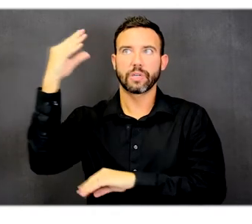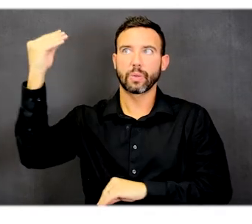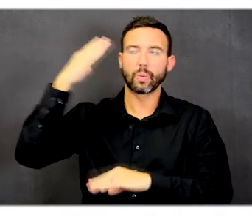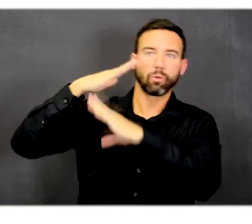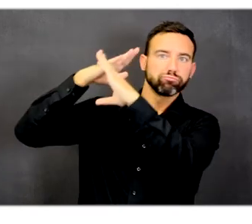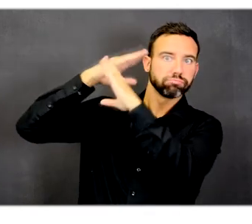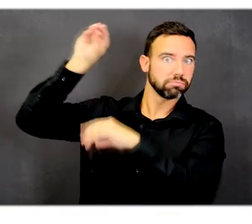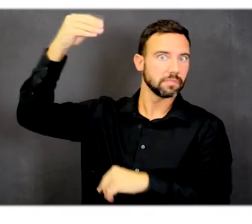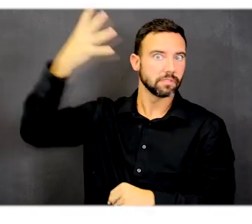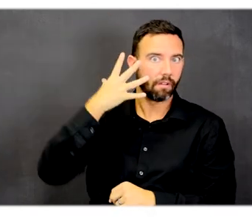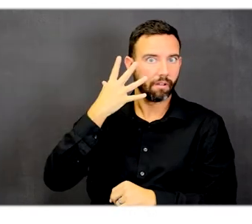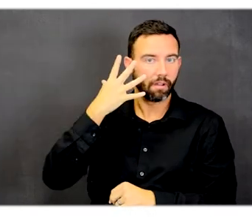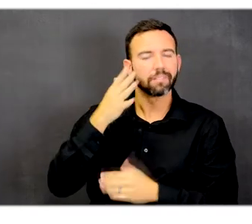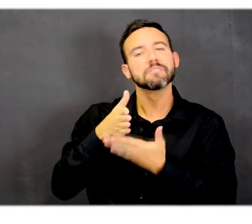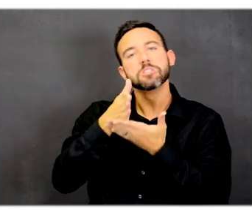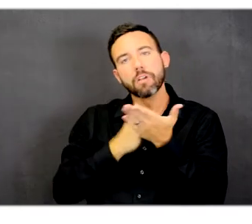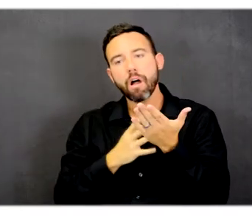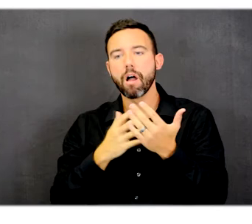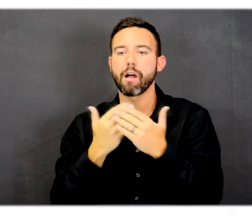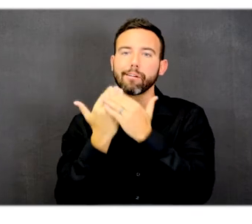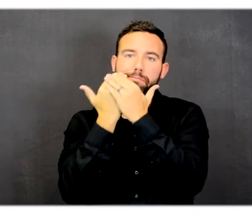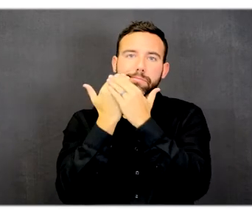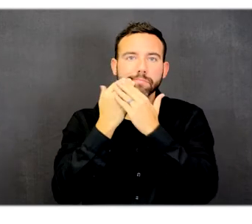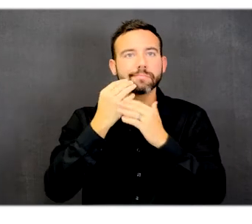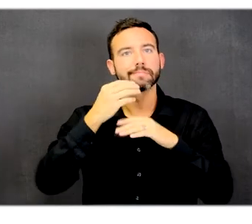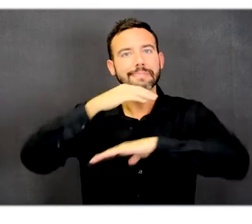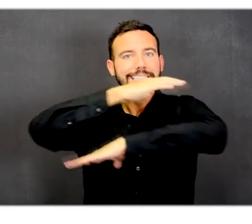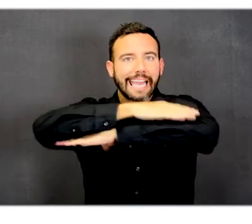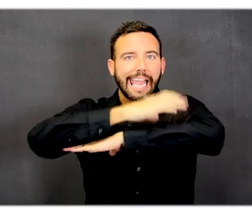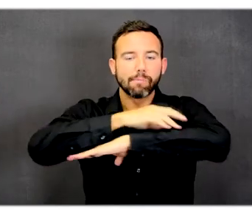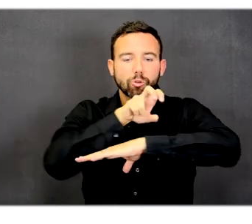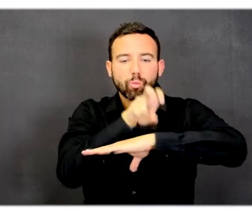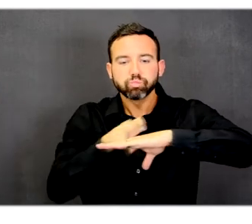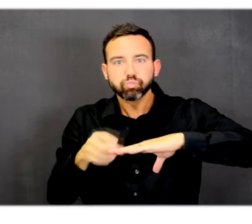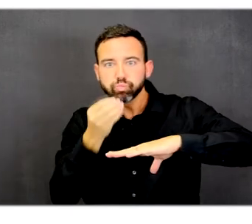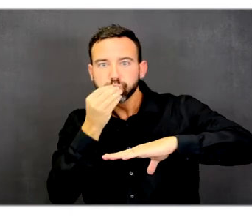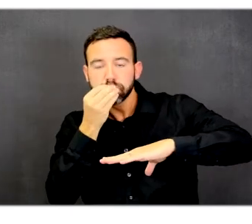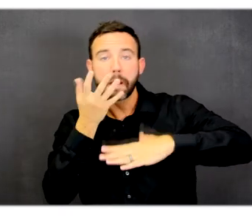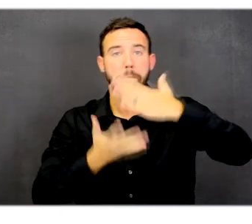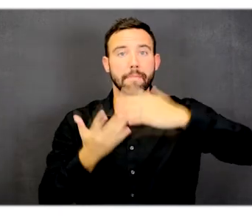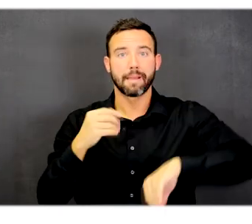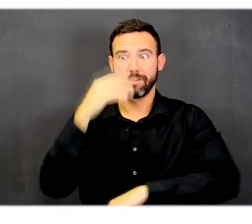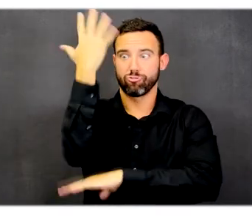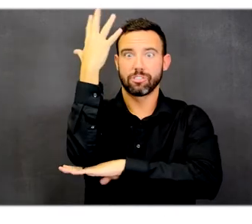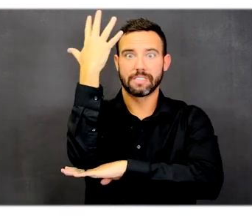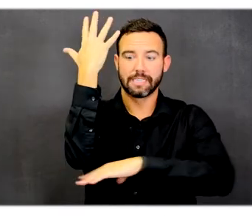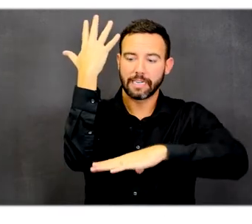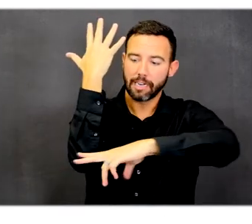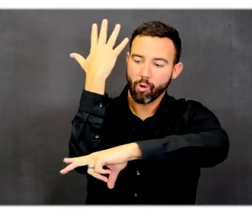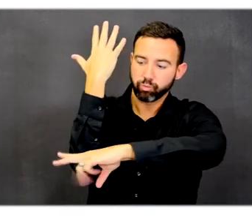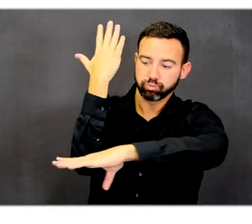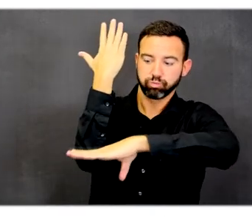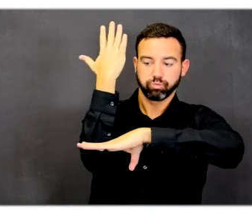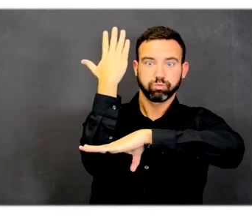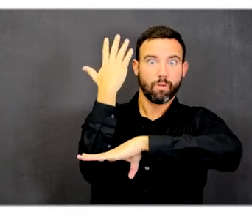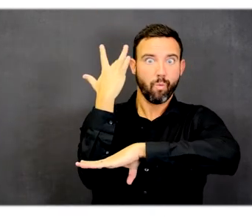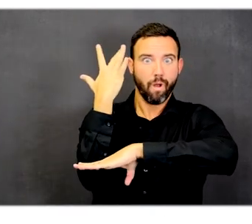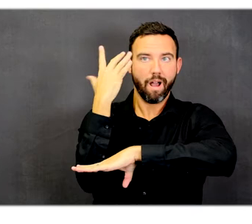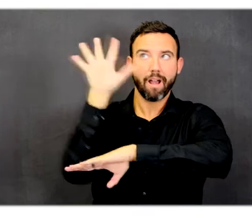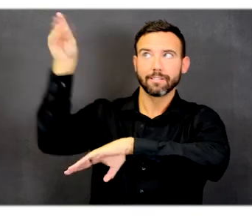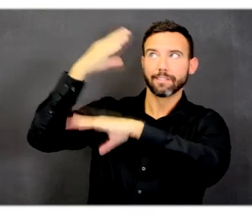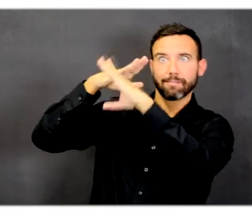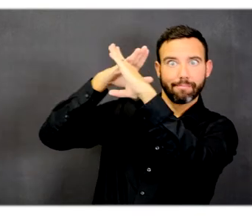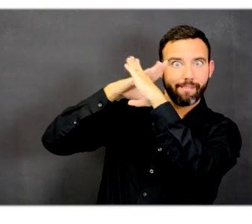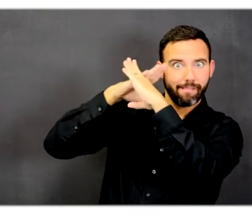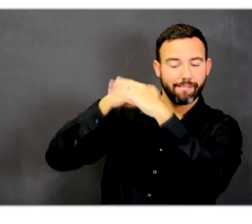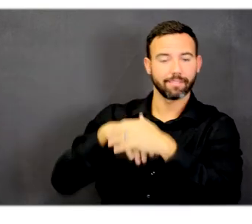Some areas have picnic tables that may form around a tree to provide a canopied shade. There